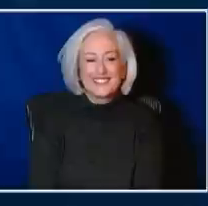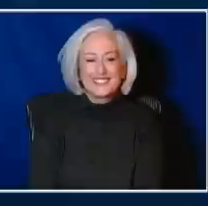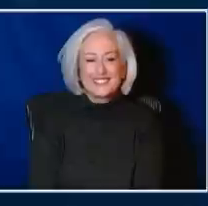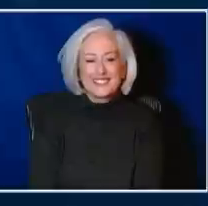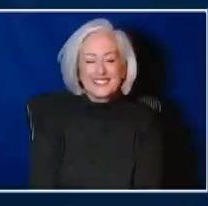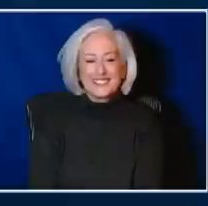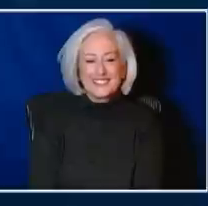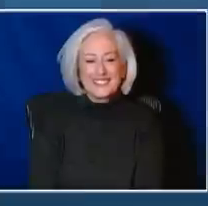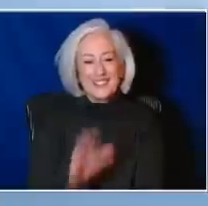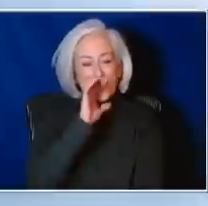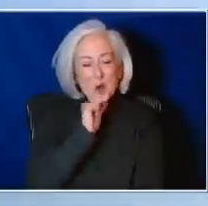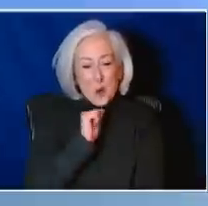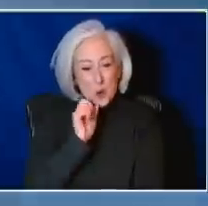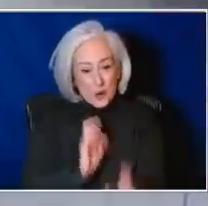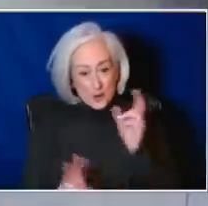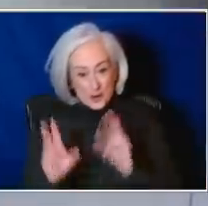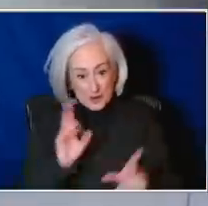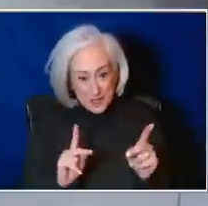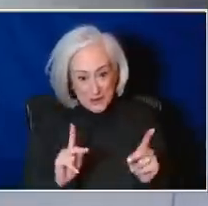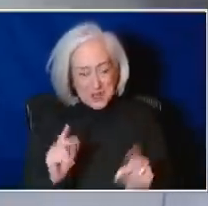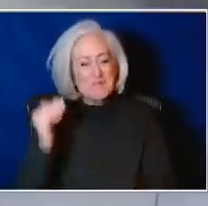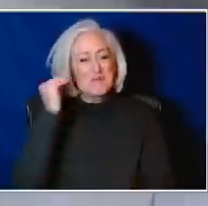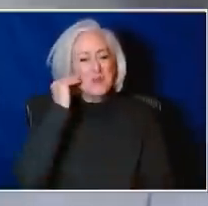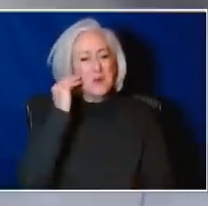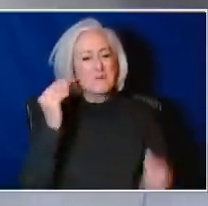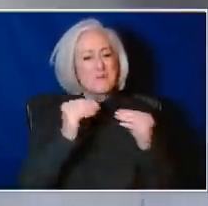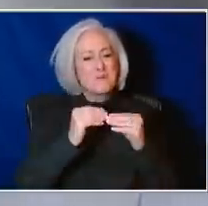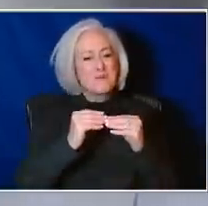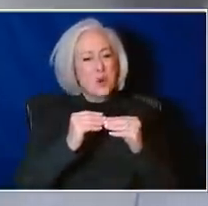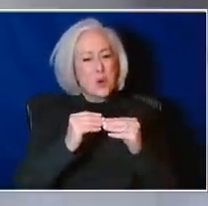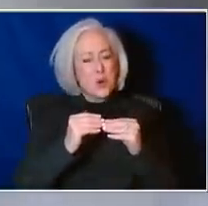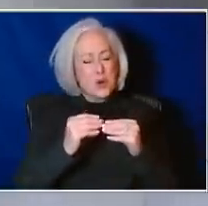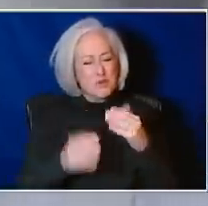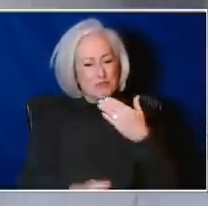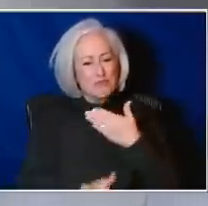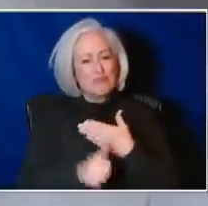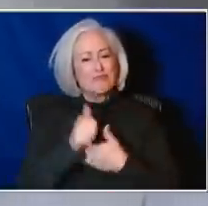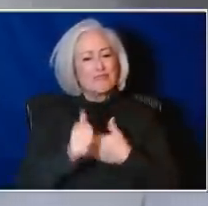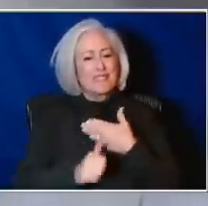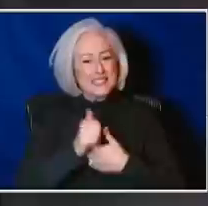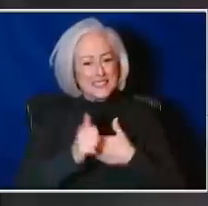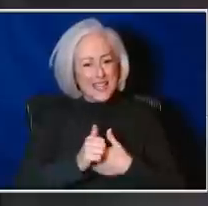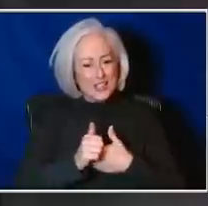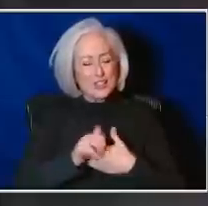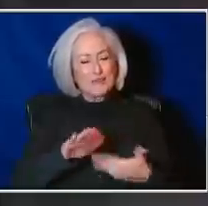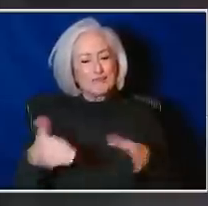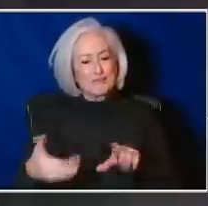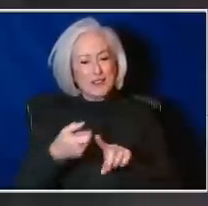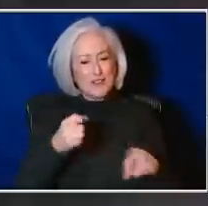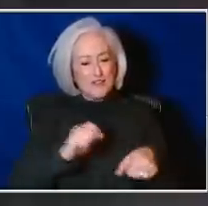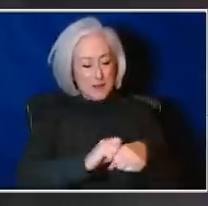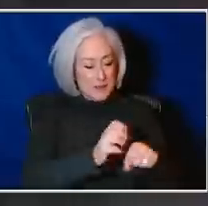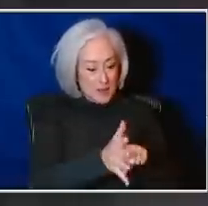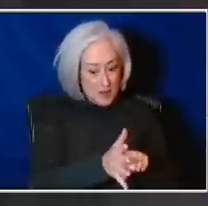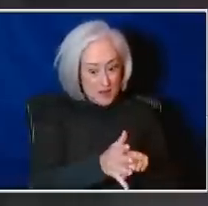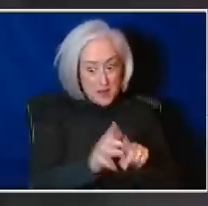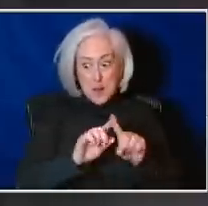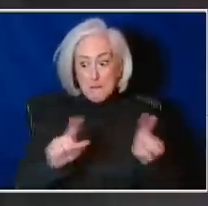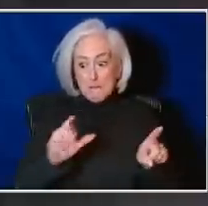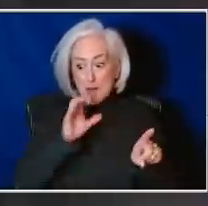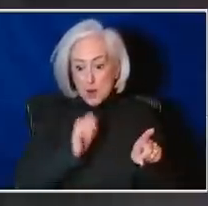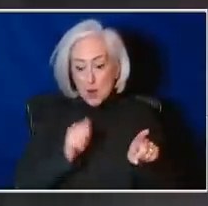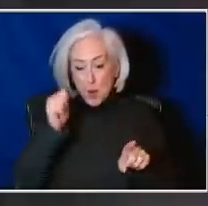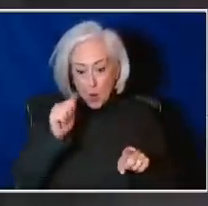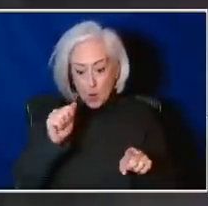Older people have always been known to be at a higher risk of death from COVID, but the number of deaths among older adults is rising faster